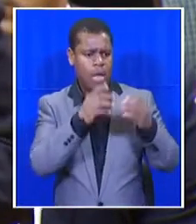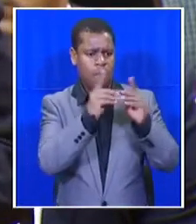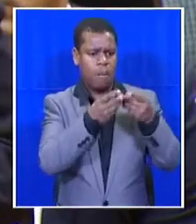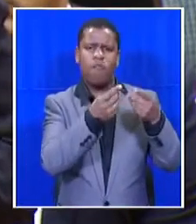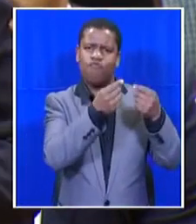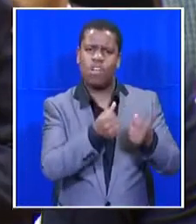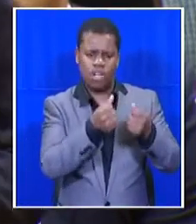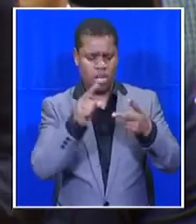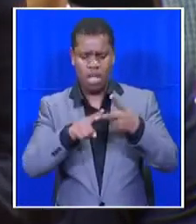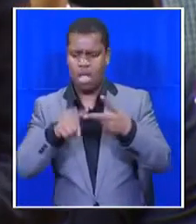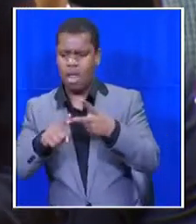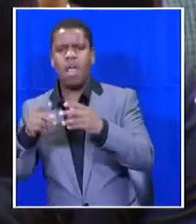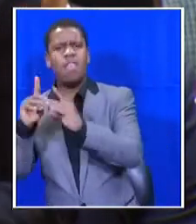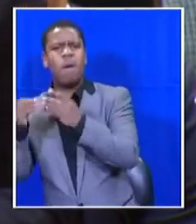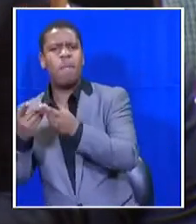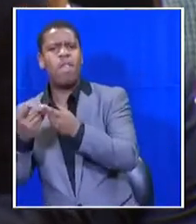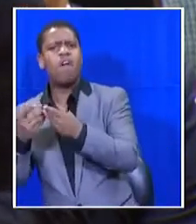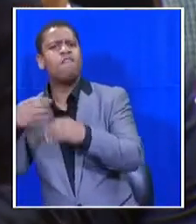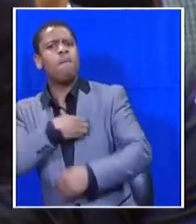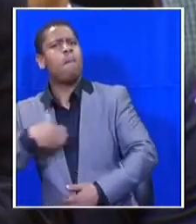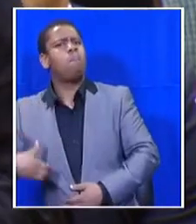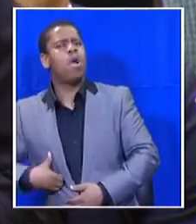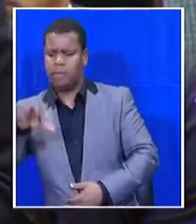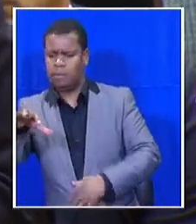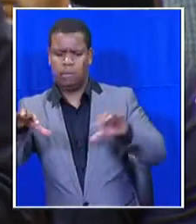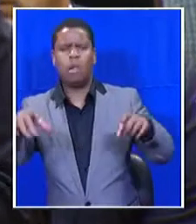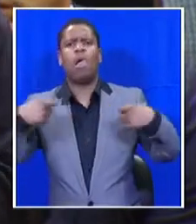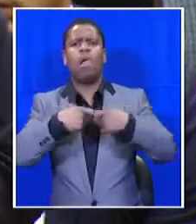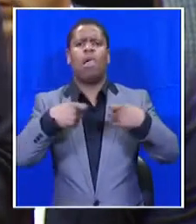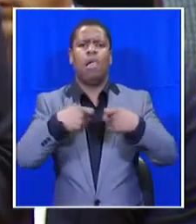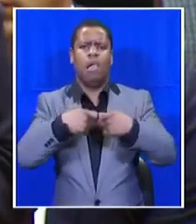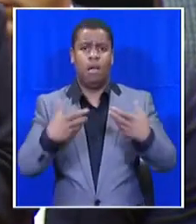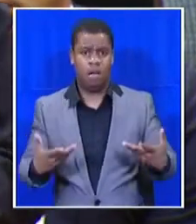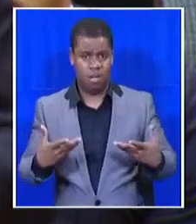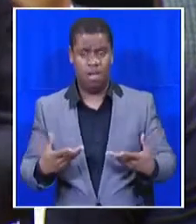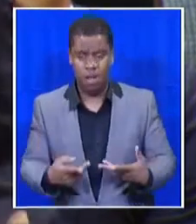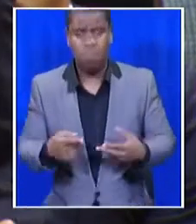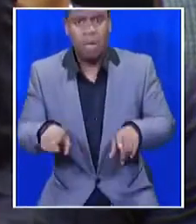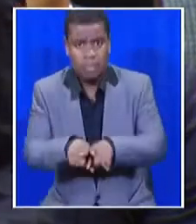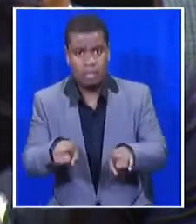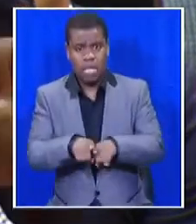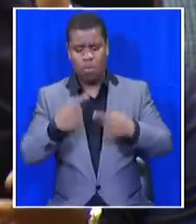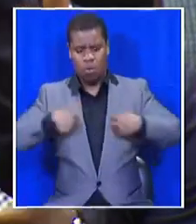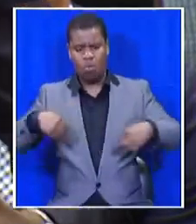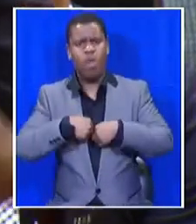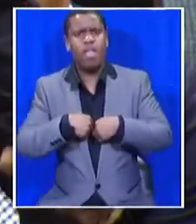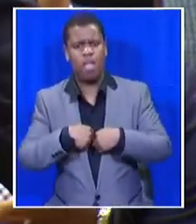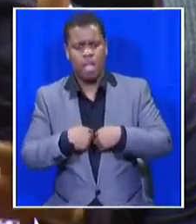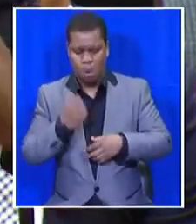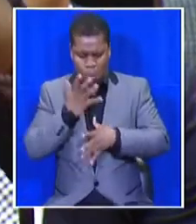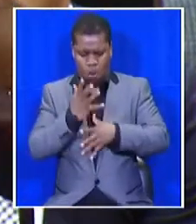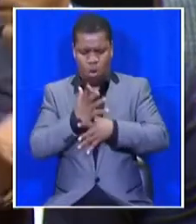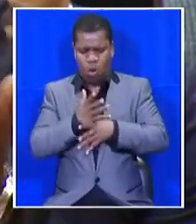the Presidents. And in fact, to use your own words, Deputy President, you said, we can't be operating with a government that is seen to be at